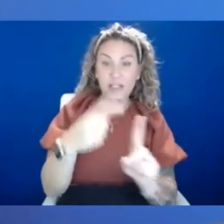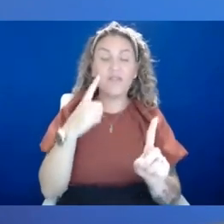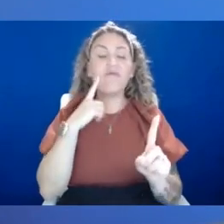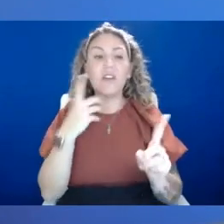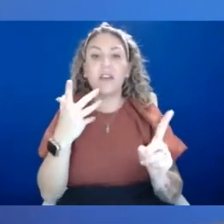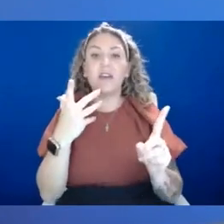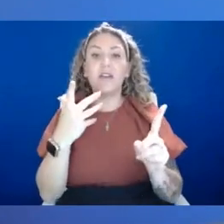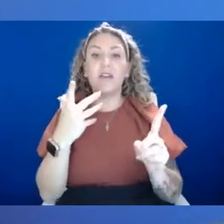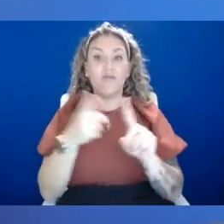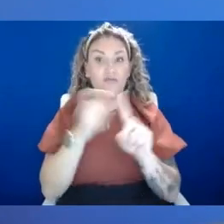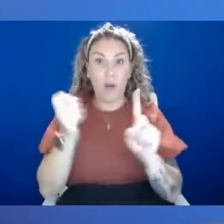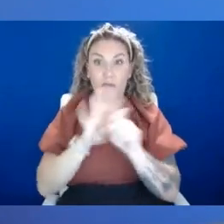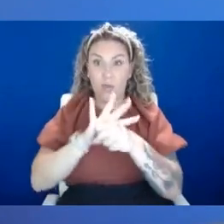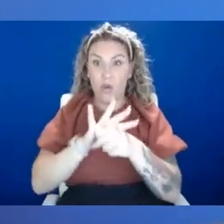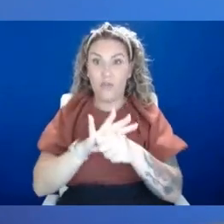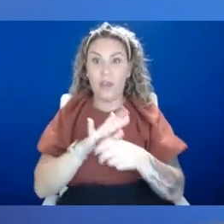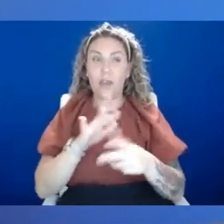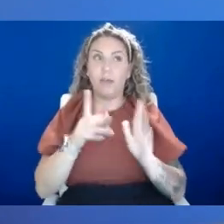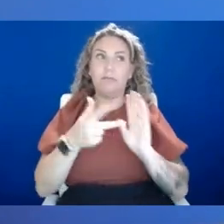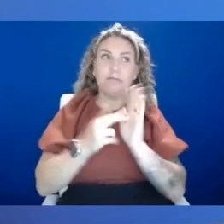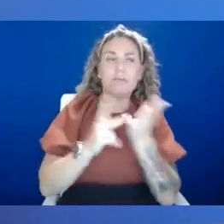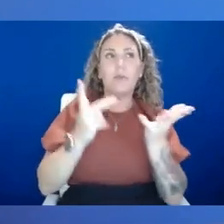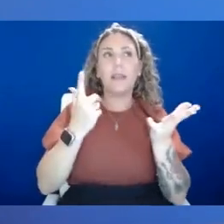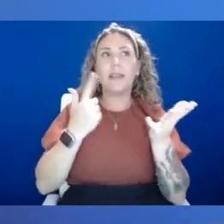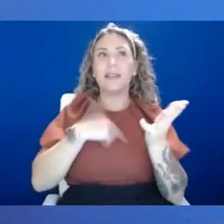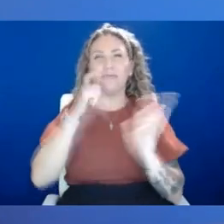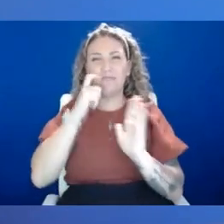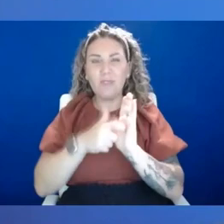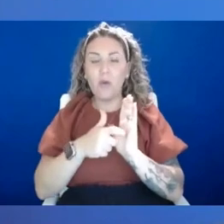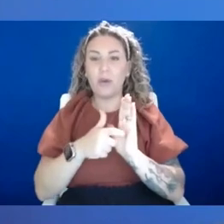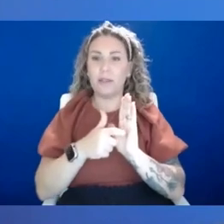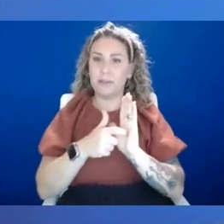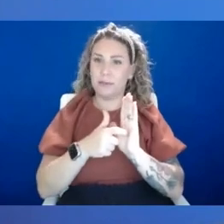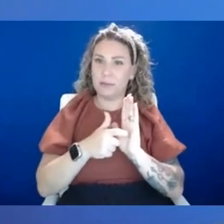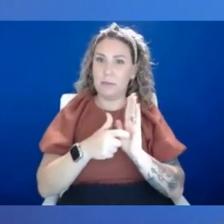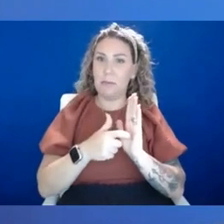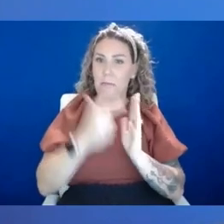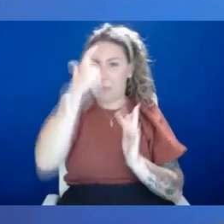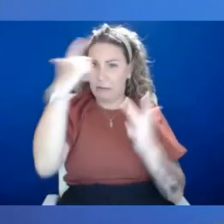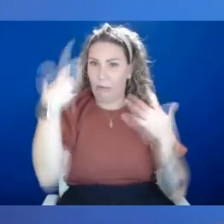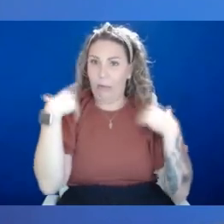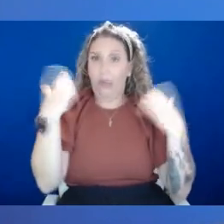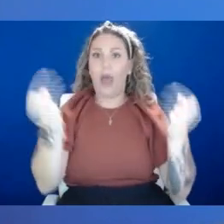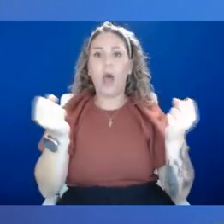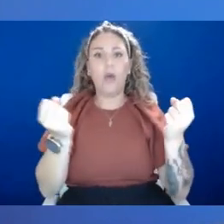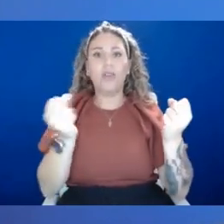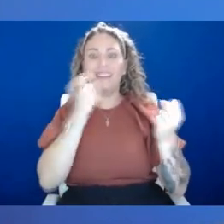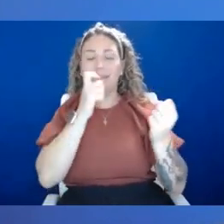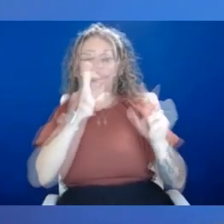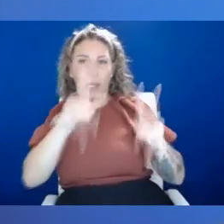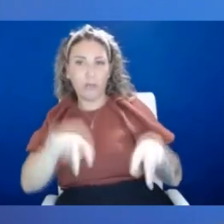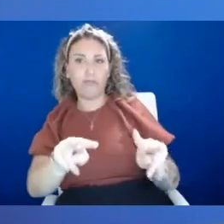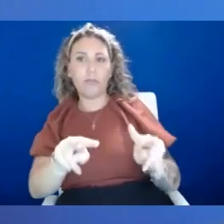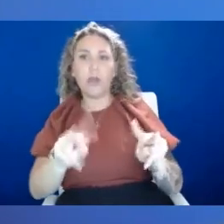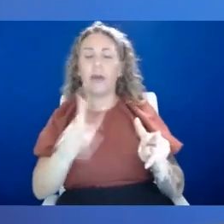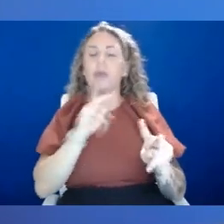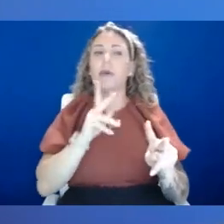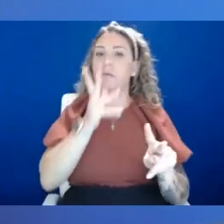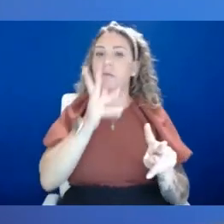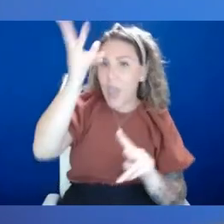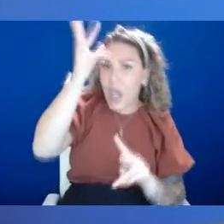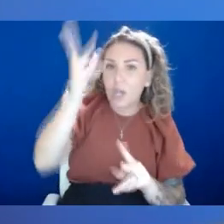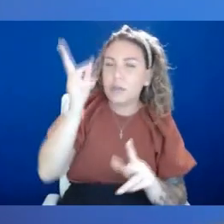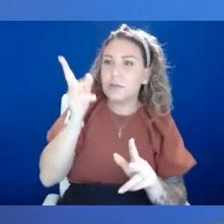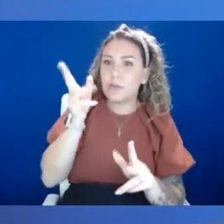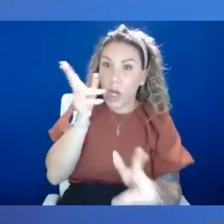So it's, it's okay to not be okay. And, um, and parents are hearing that children are hearing that they're reaching out. Um, there's also